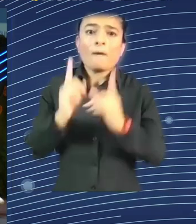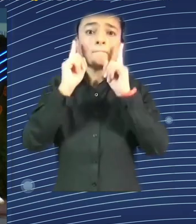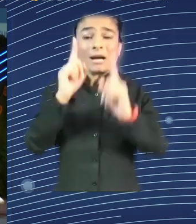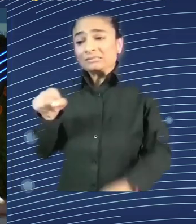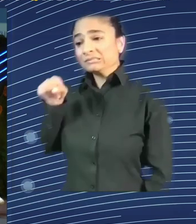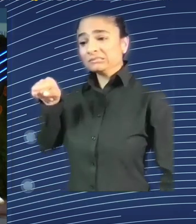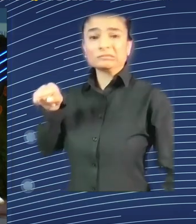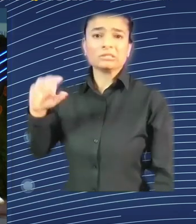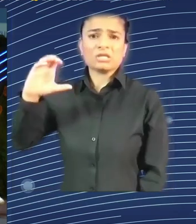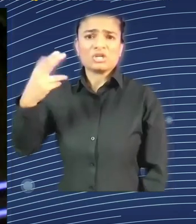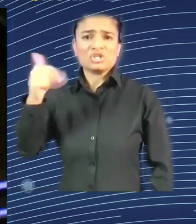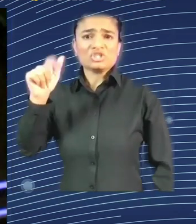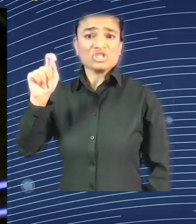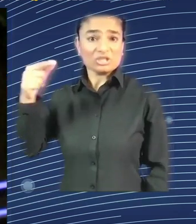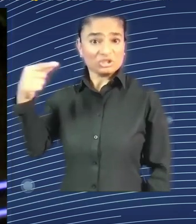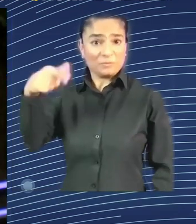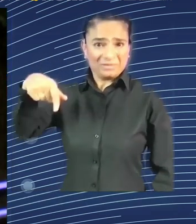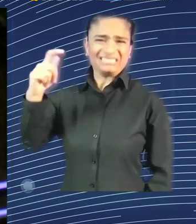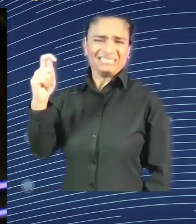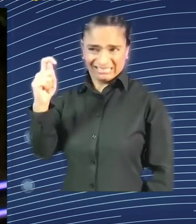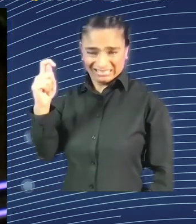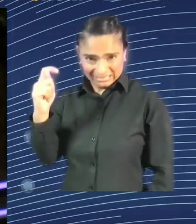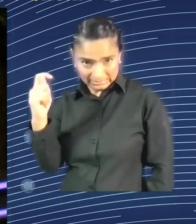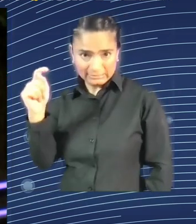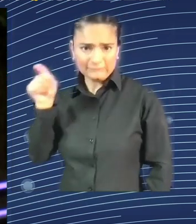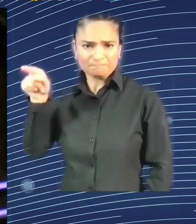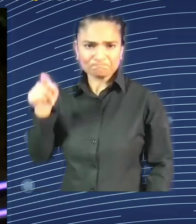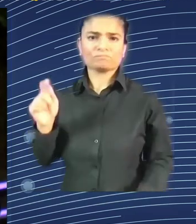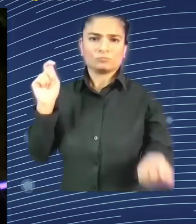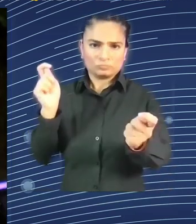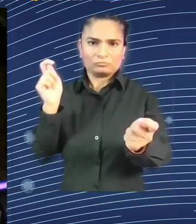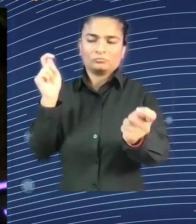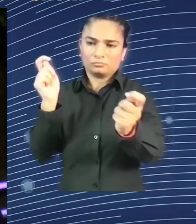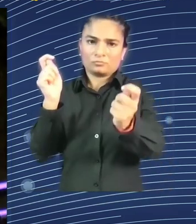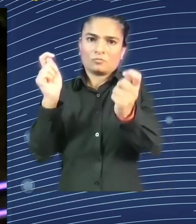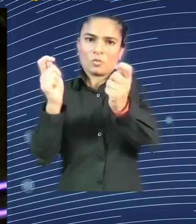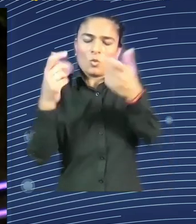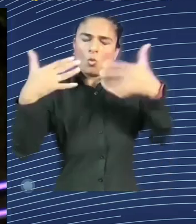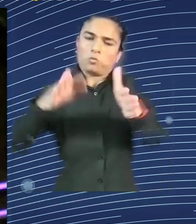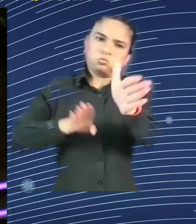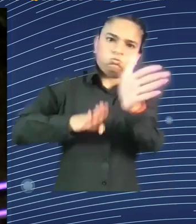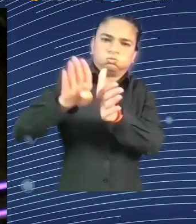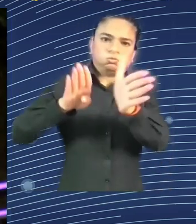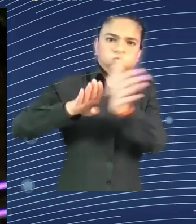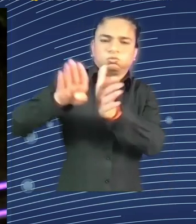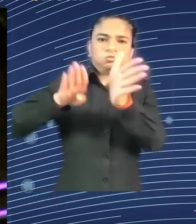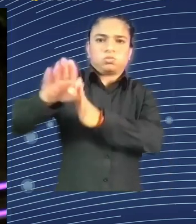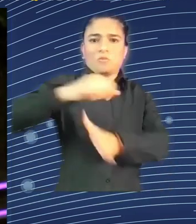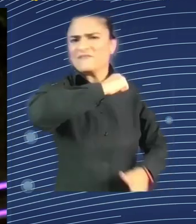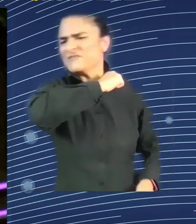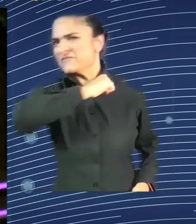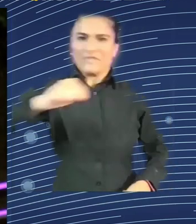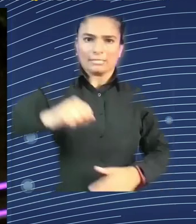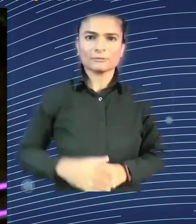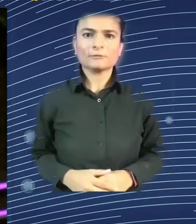fast. The present ChatGPT is not comparable to the first version. So